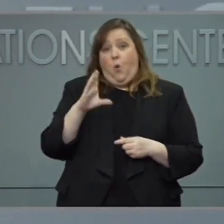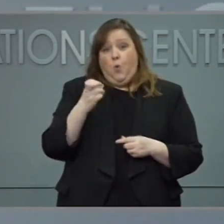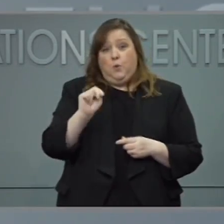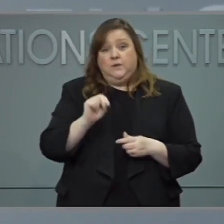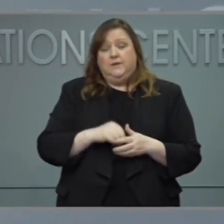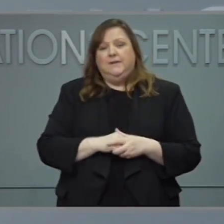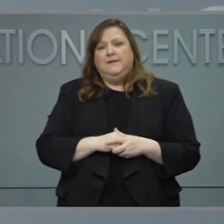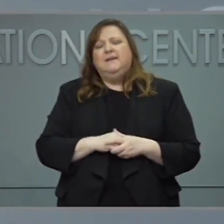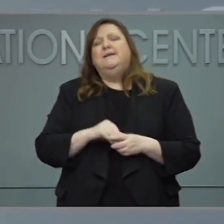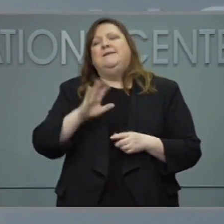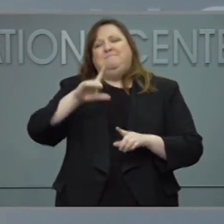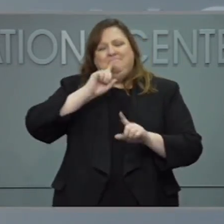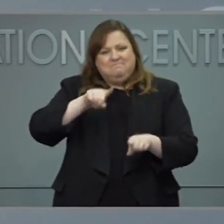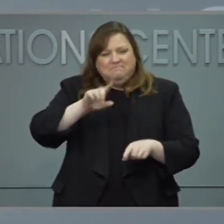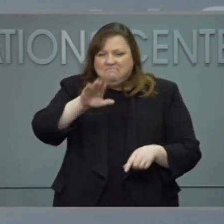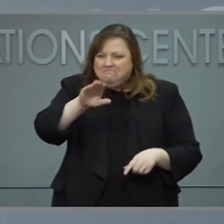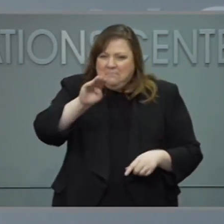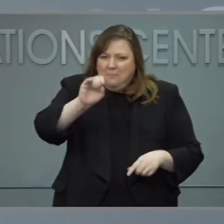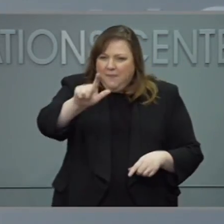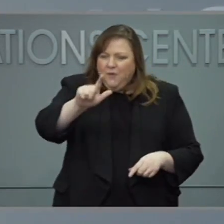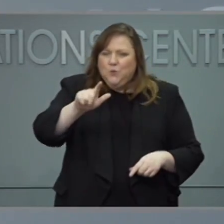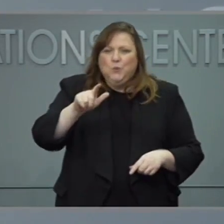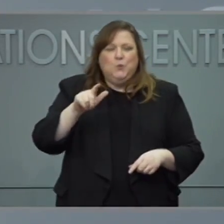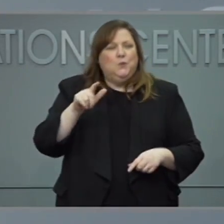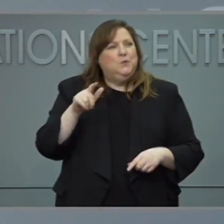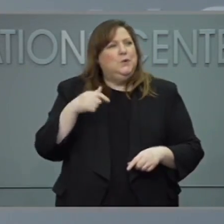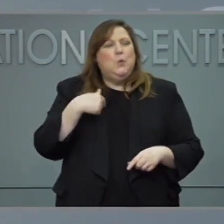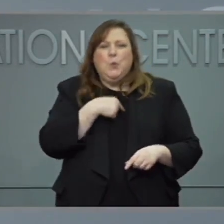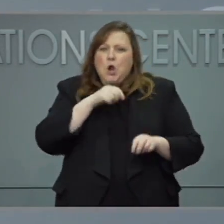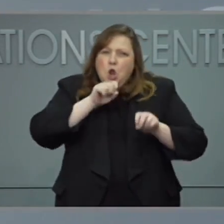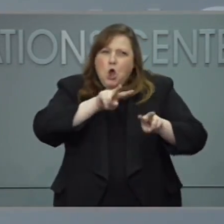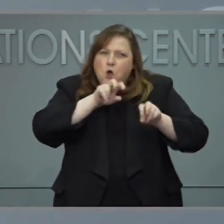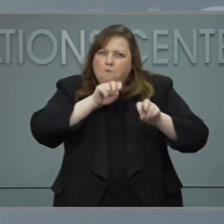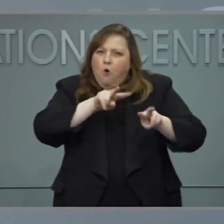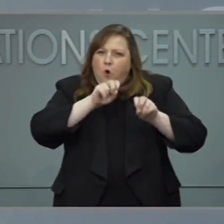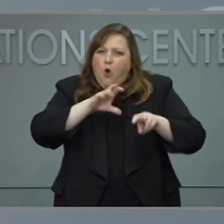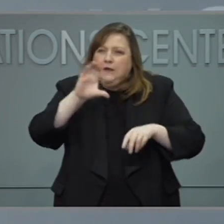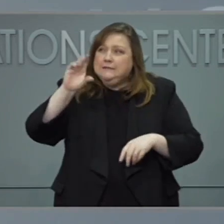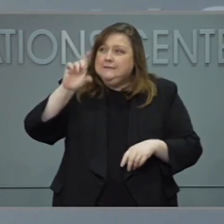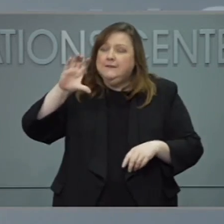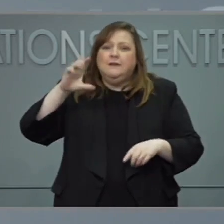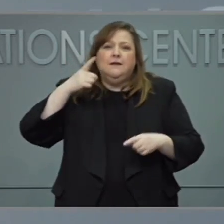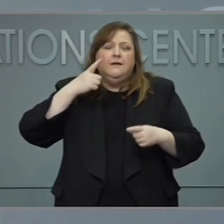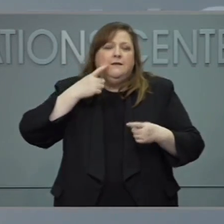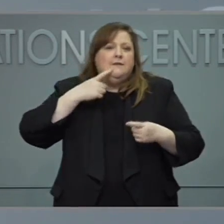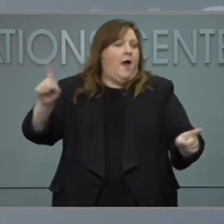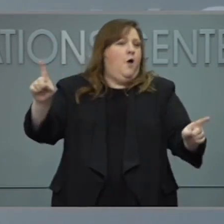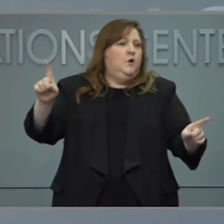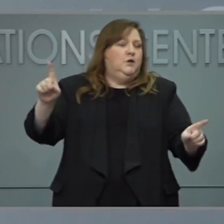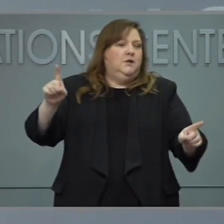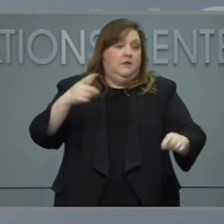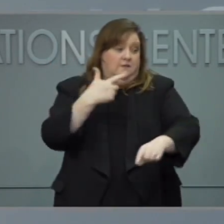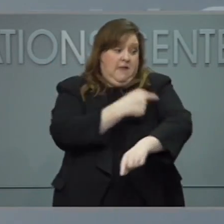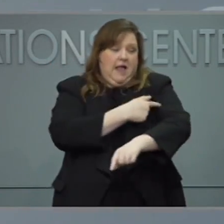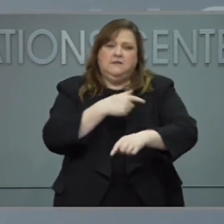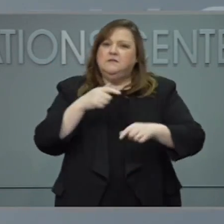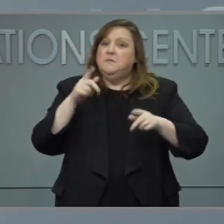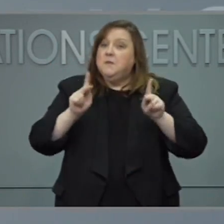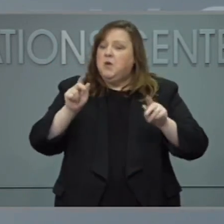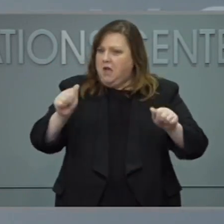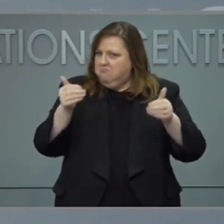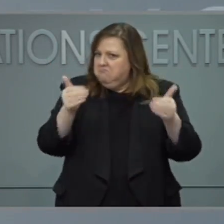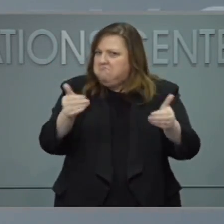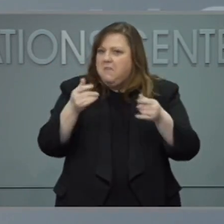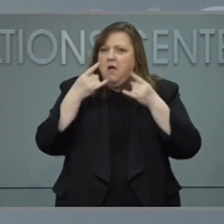Hi, Michael. I think we've all been looking forward to hearing from the CDC that vaccinated folks can feel comfortable not wearing their